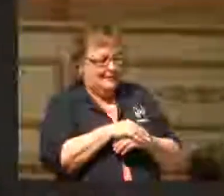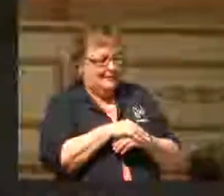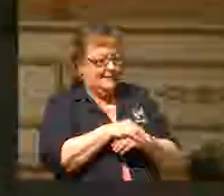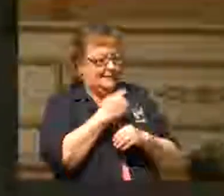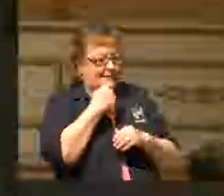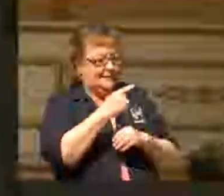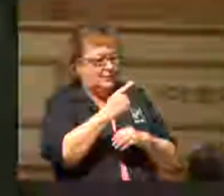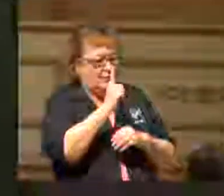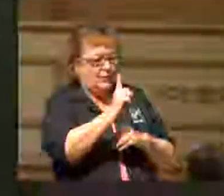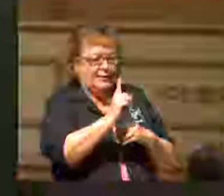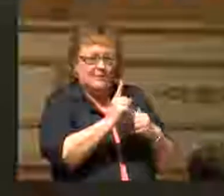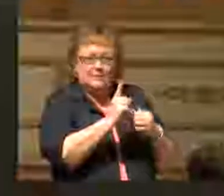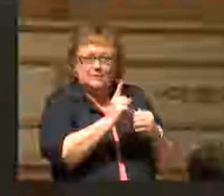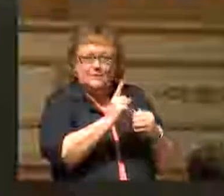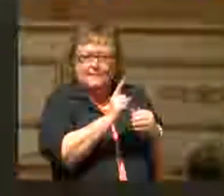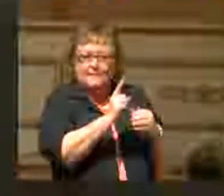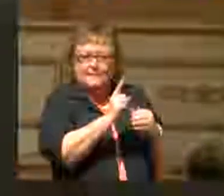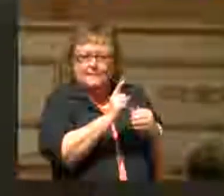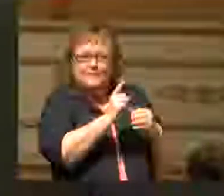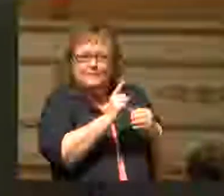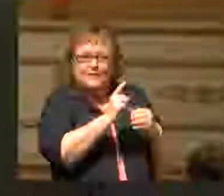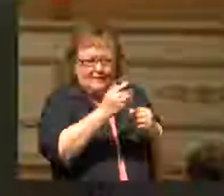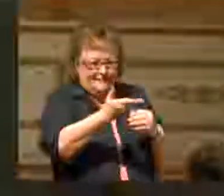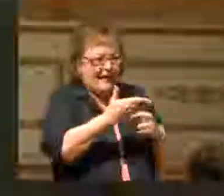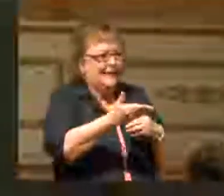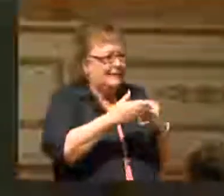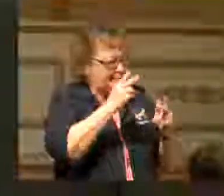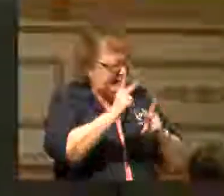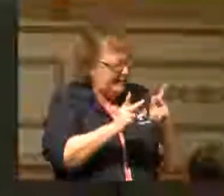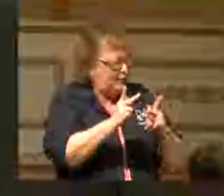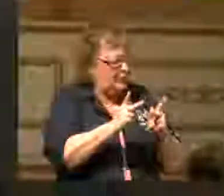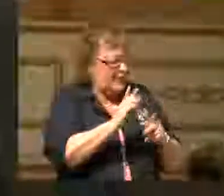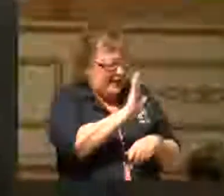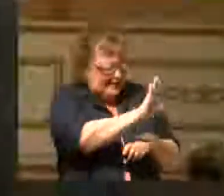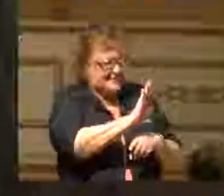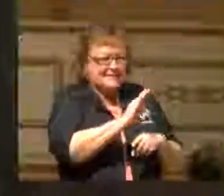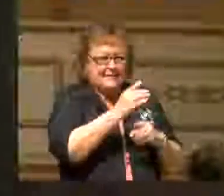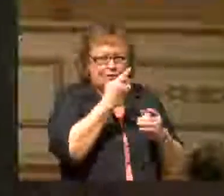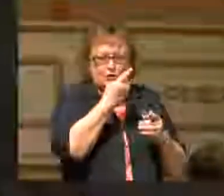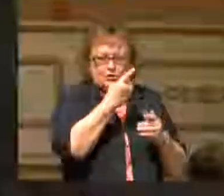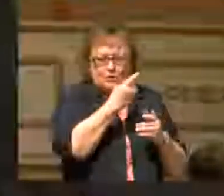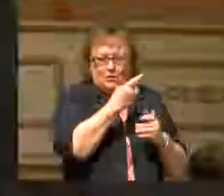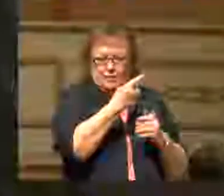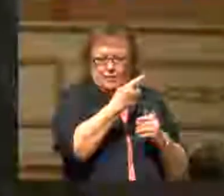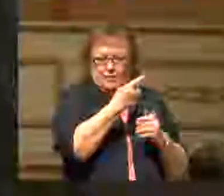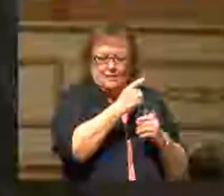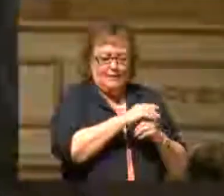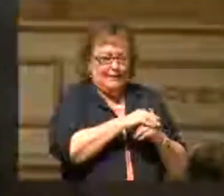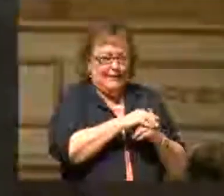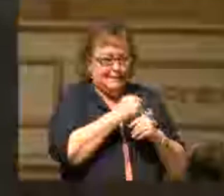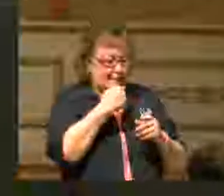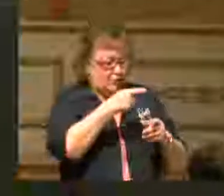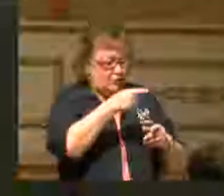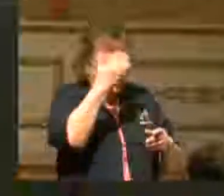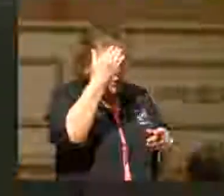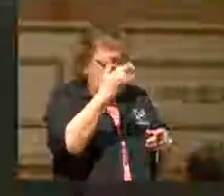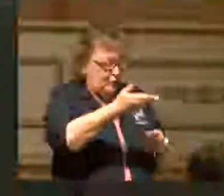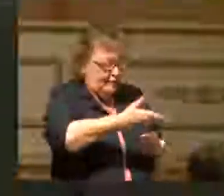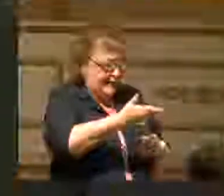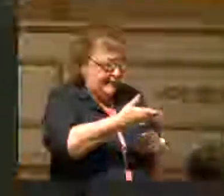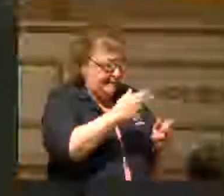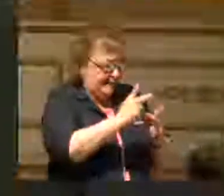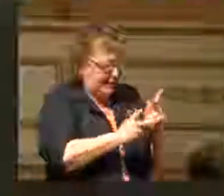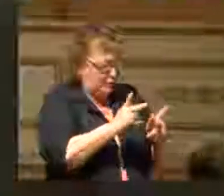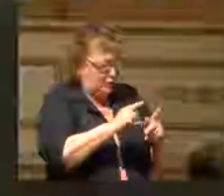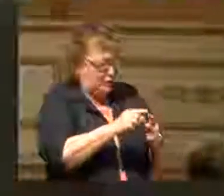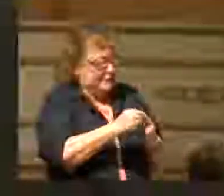attention to the one who had invited people. This is his dinner. He said, you know, when you invite people to